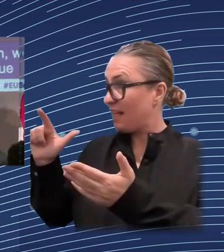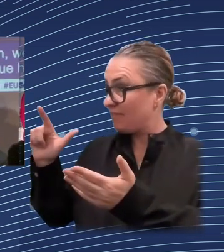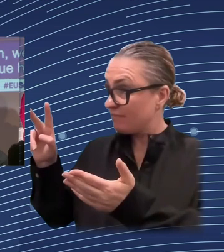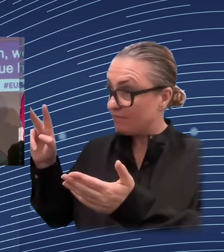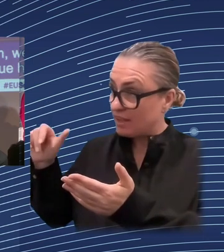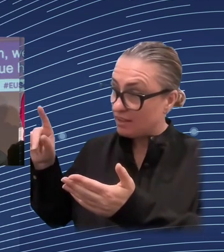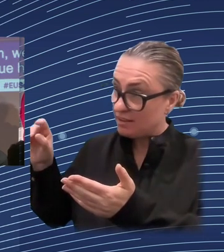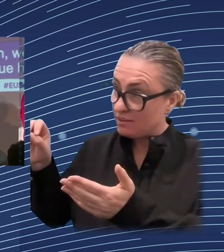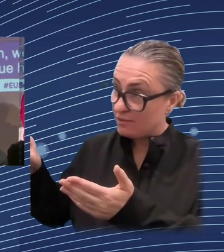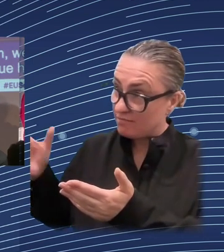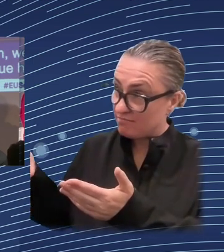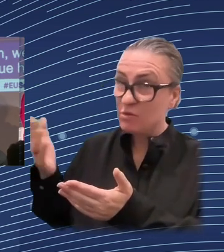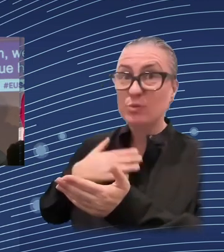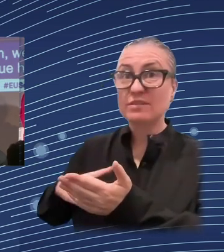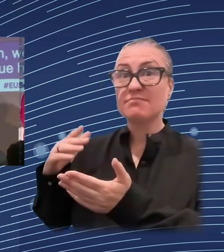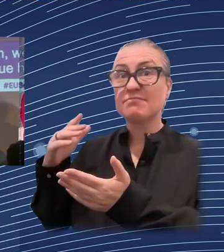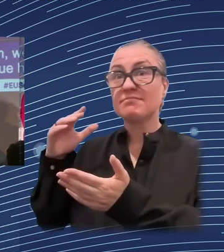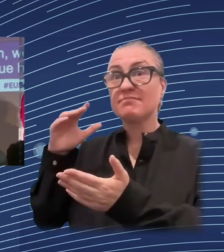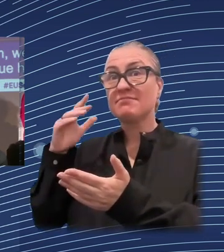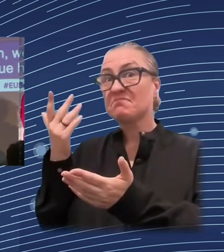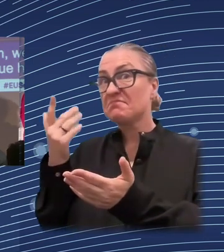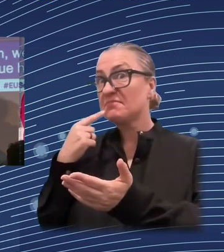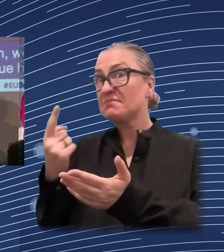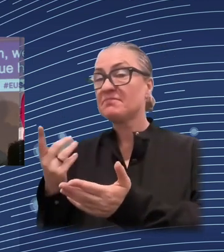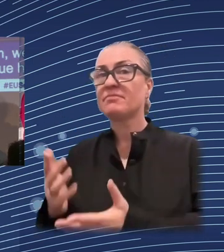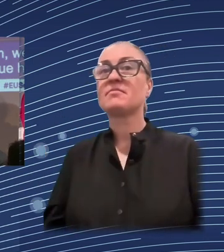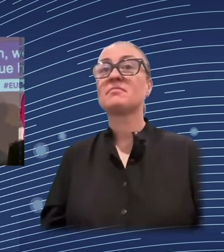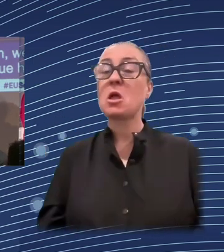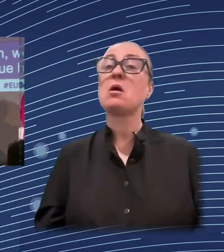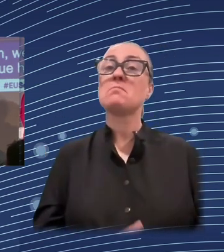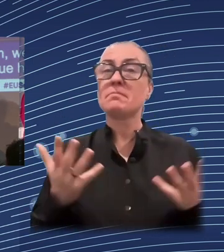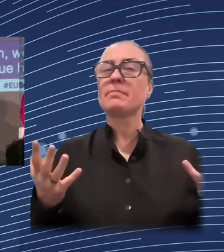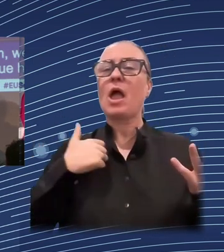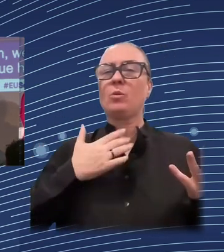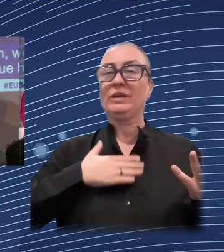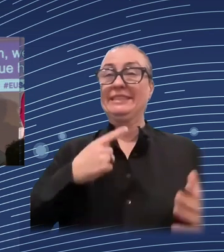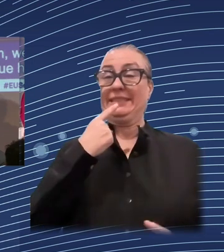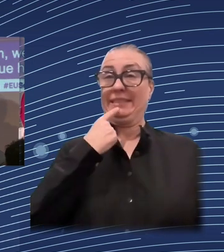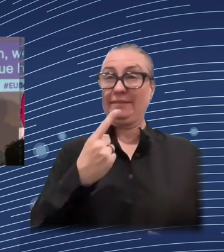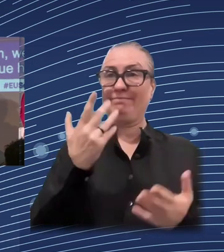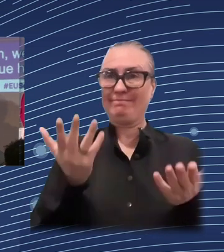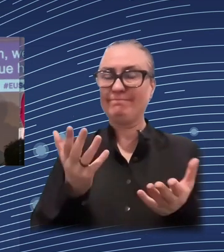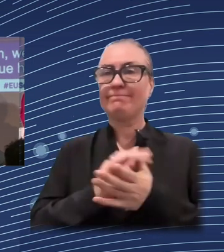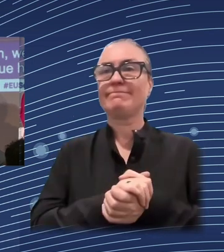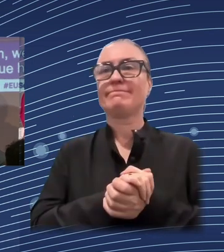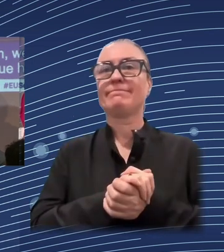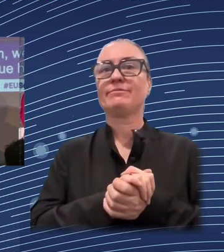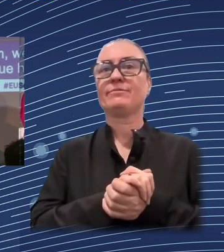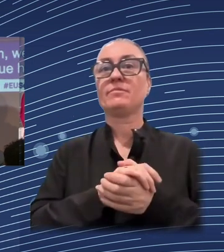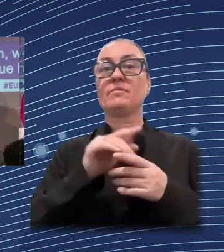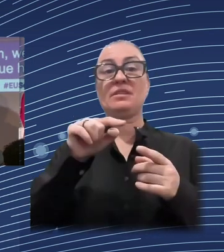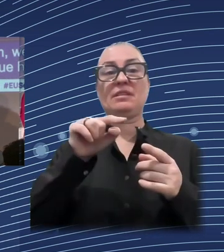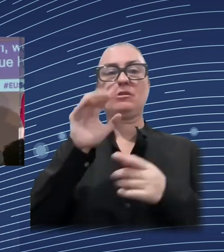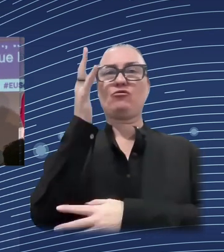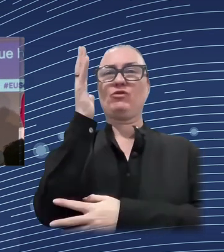financial crisis. The distributional dimension is key for the success of policy reform. And I think this is my sentence.